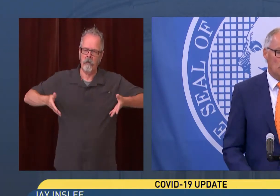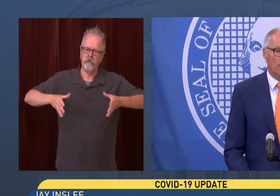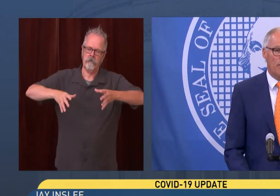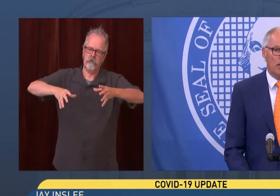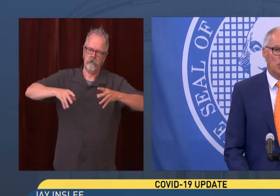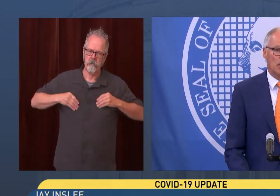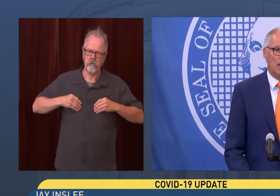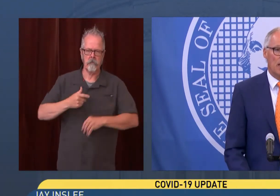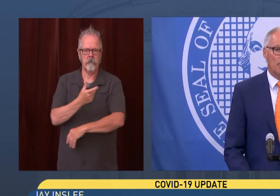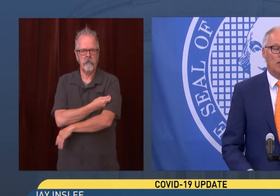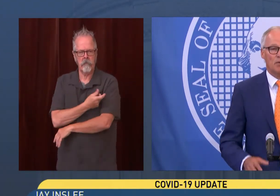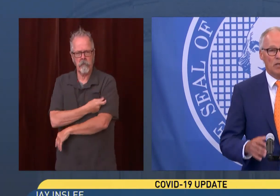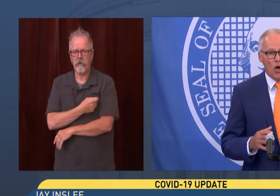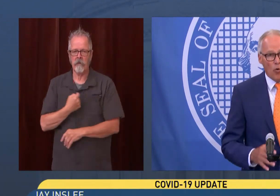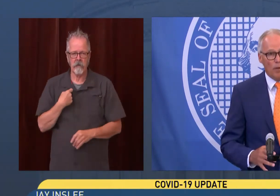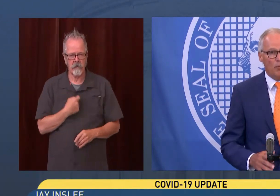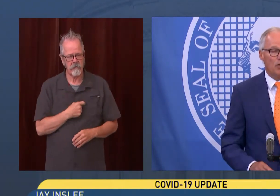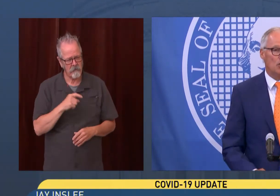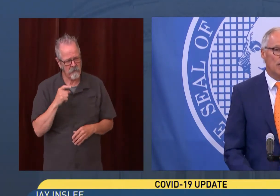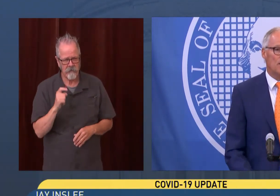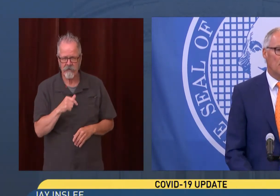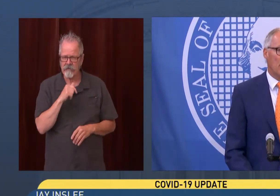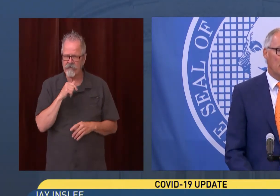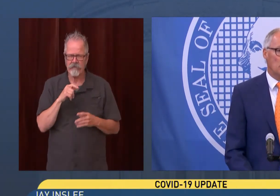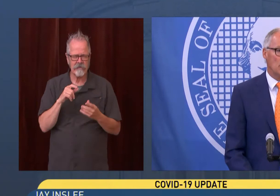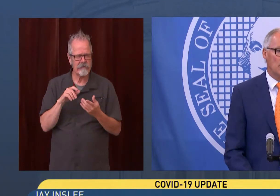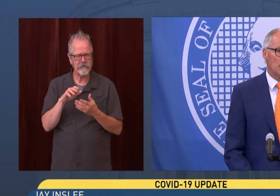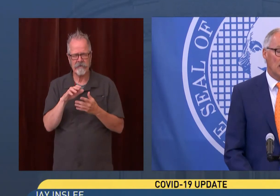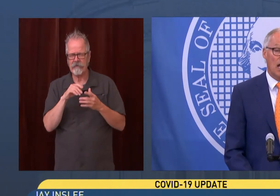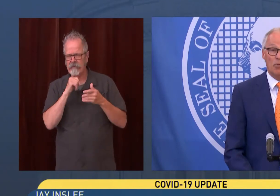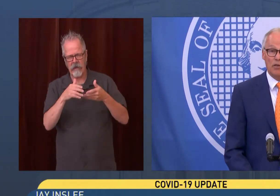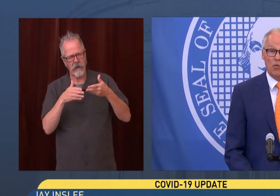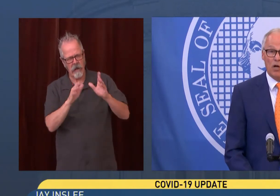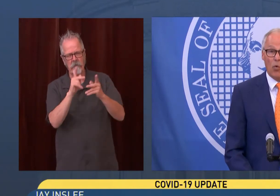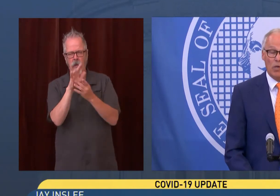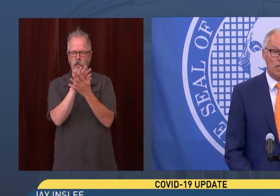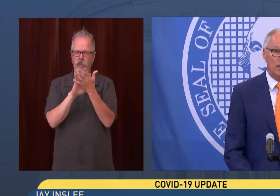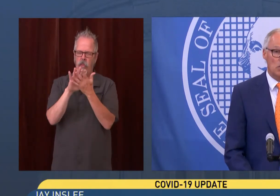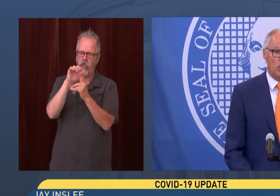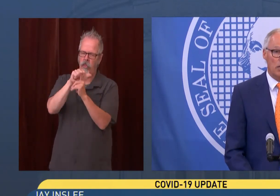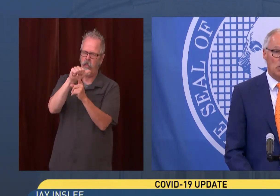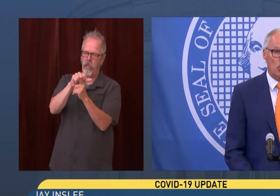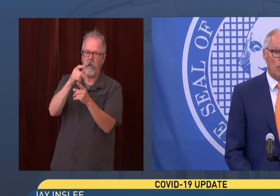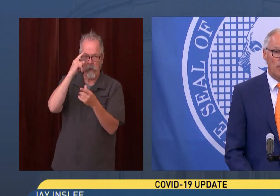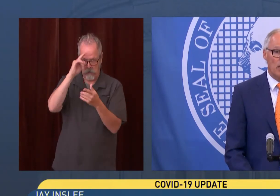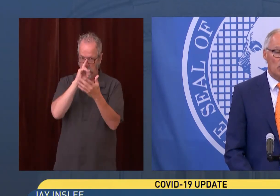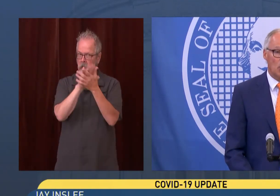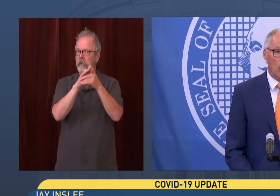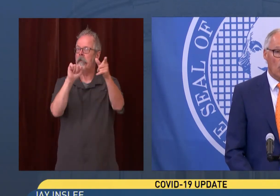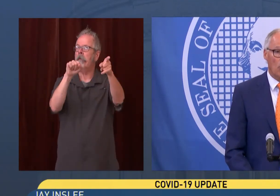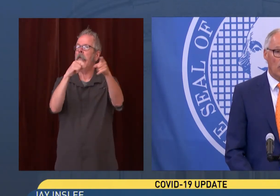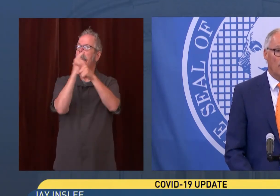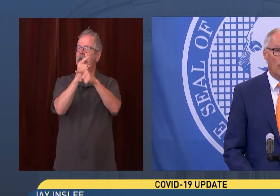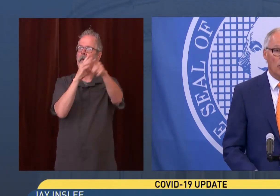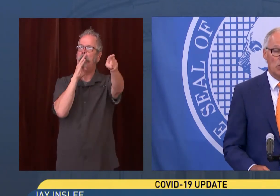this misinformation because we know people can change their minds, and I believe will, once they get the straight scoop. So we look forward to those